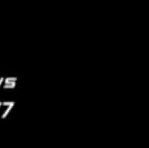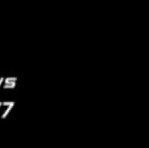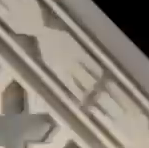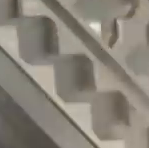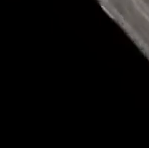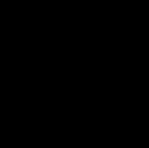Wiebele J Mothi Manta. Thank you.